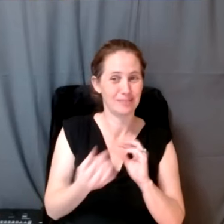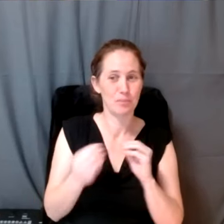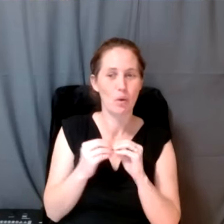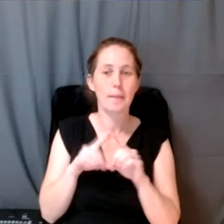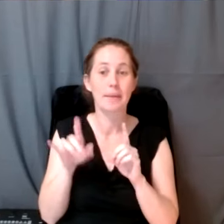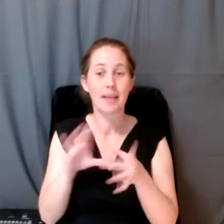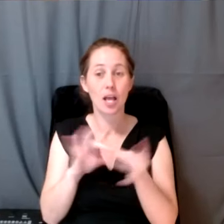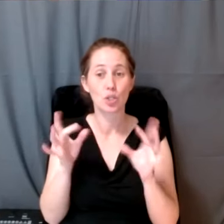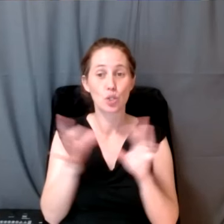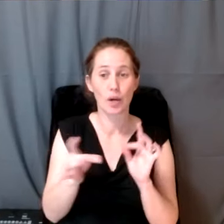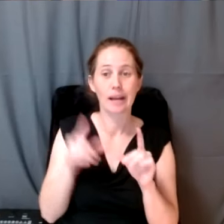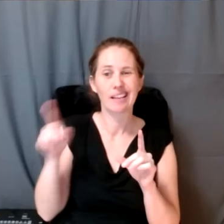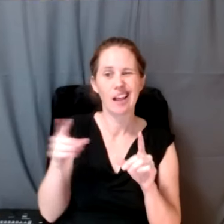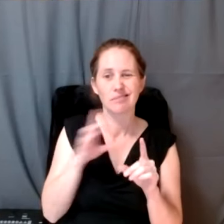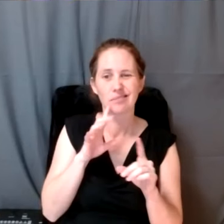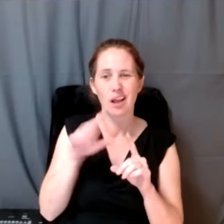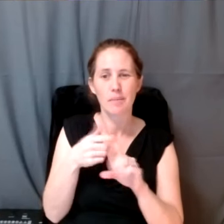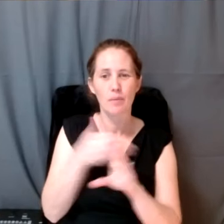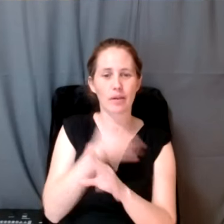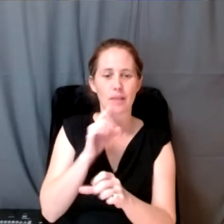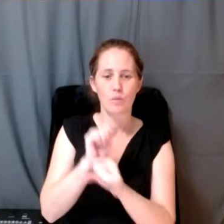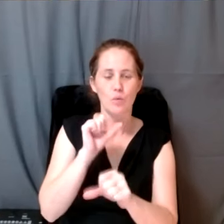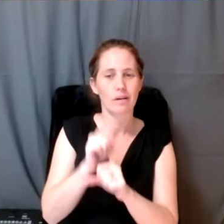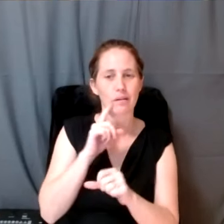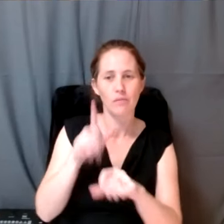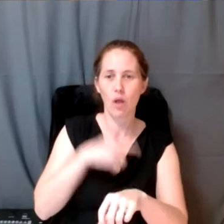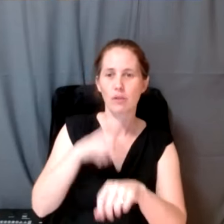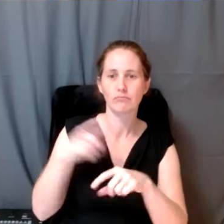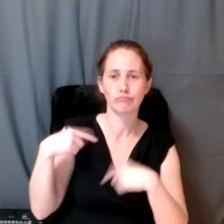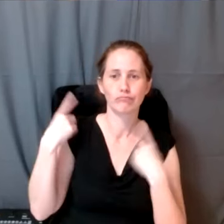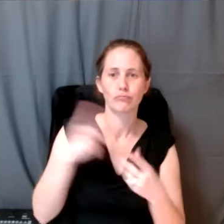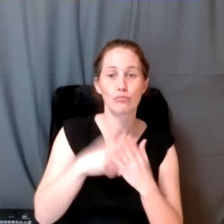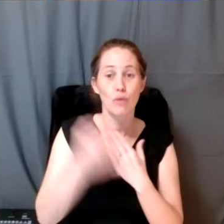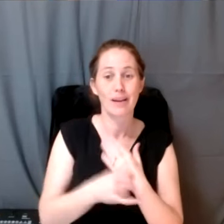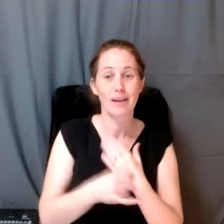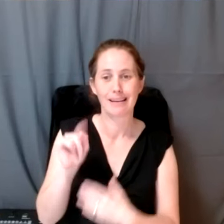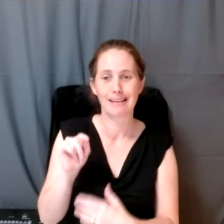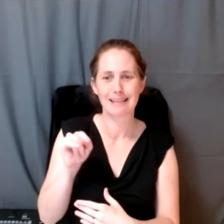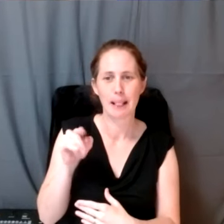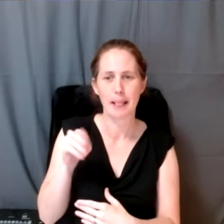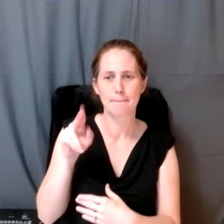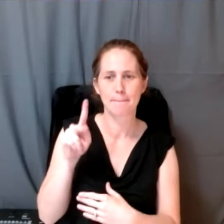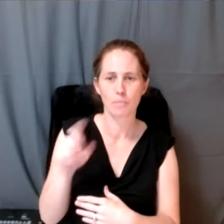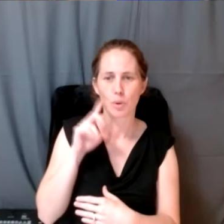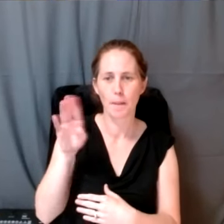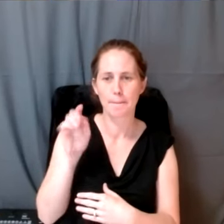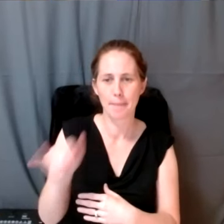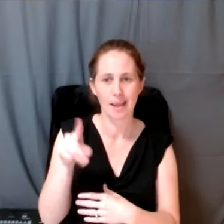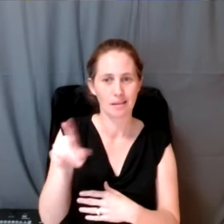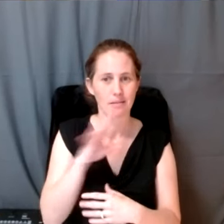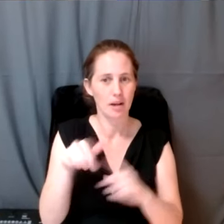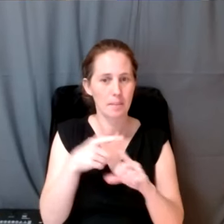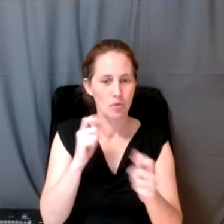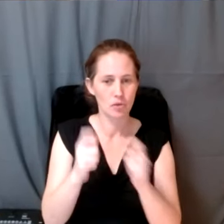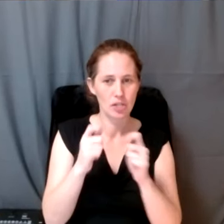that story of Southwind that I pointed you to, they've been working on a really long-term project at Tillamook Bay talking about, you know, what the